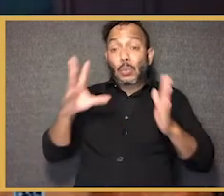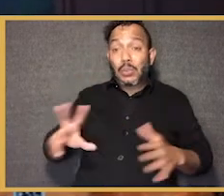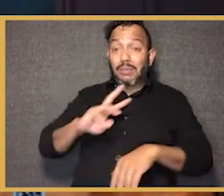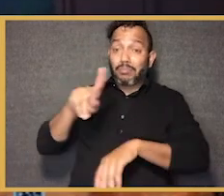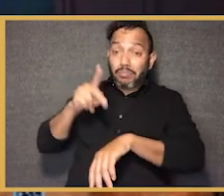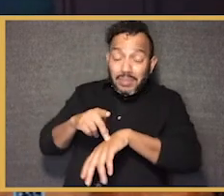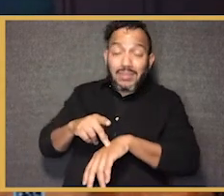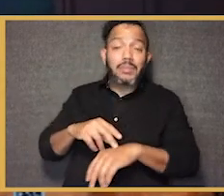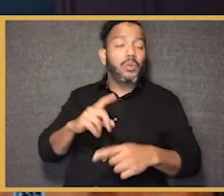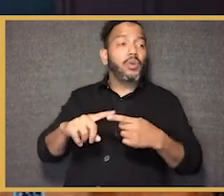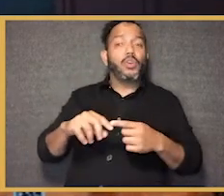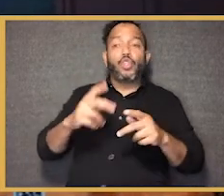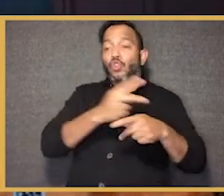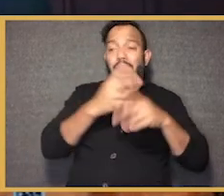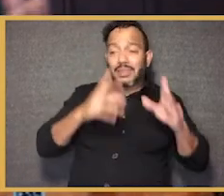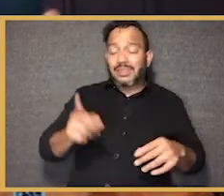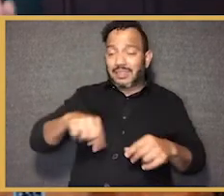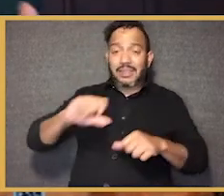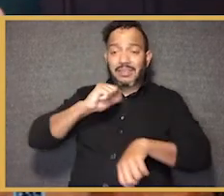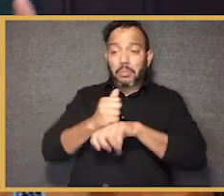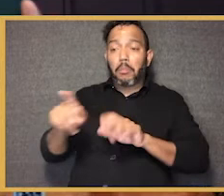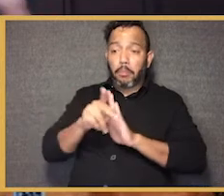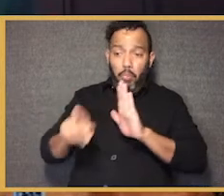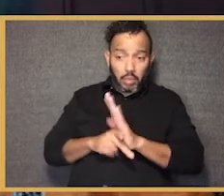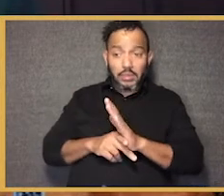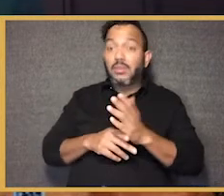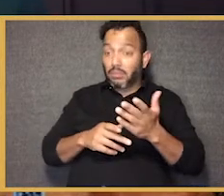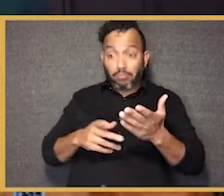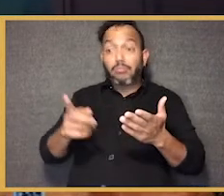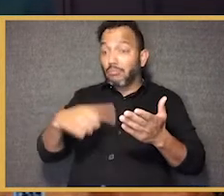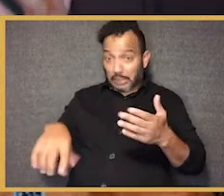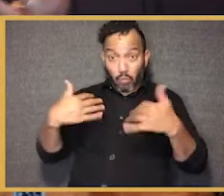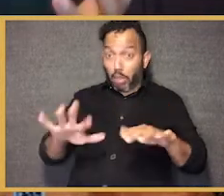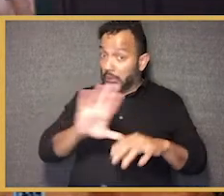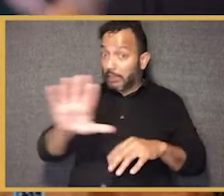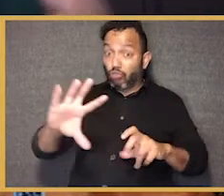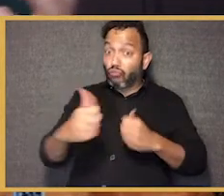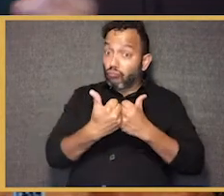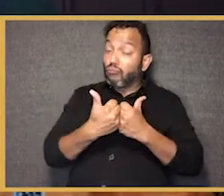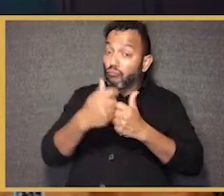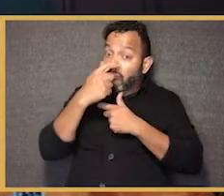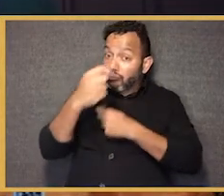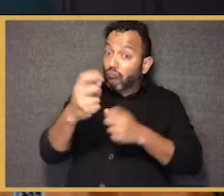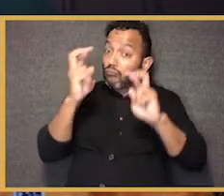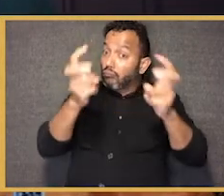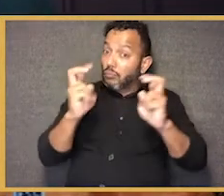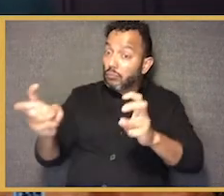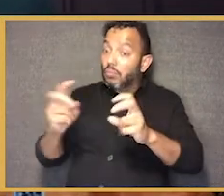assistant superintendents, superintendents, policymakers who were grappling with really challenging, interesting